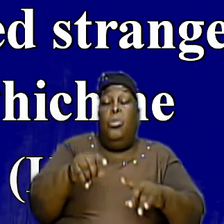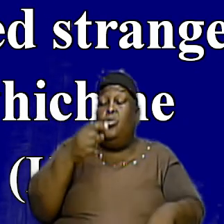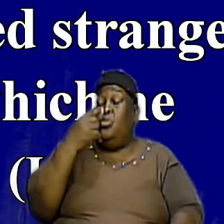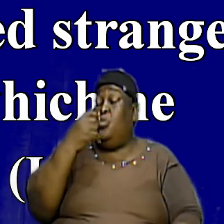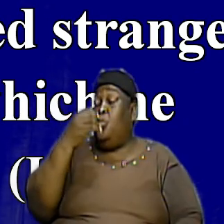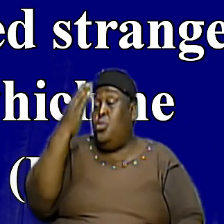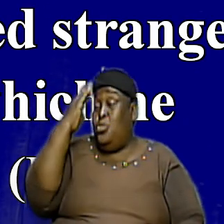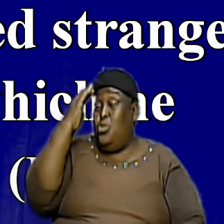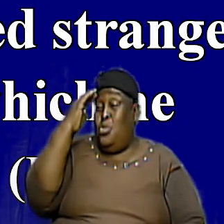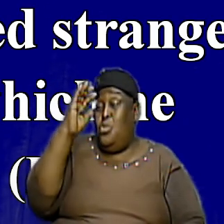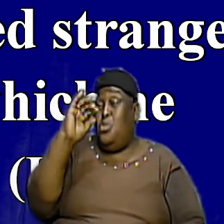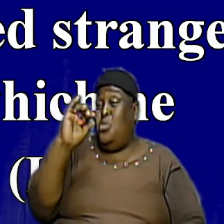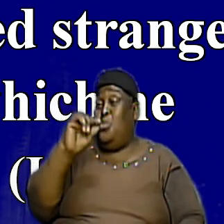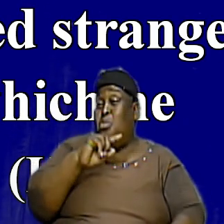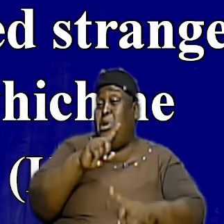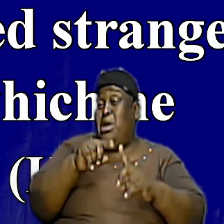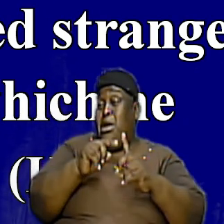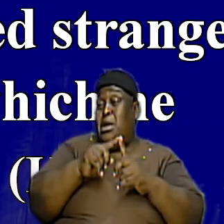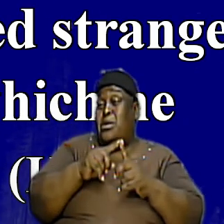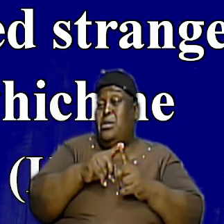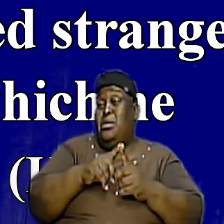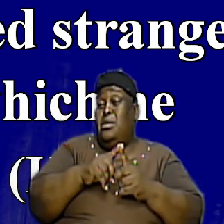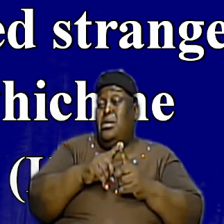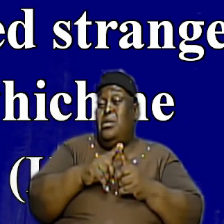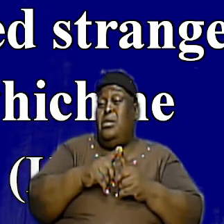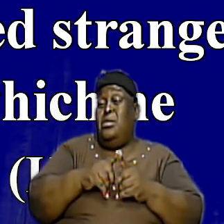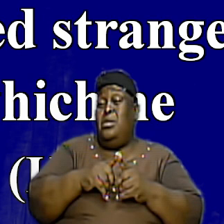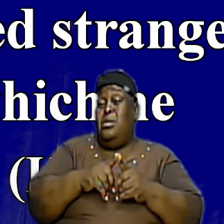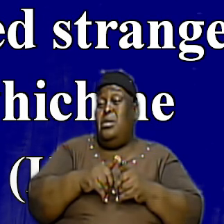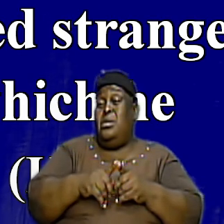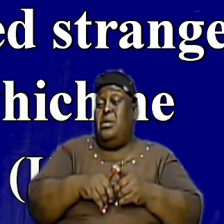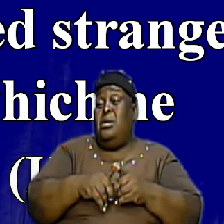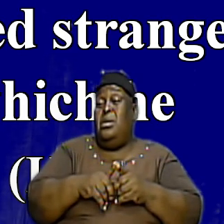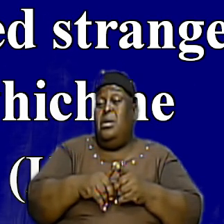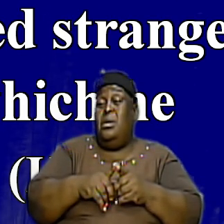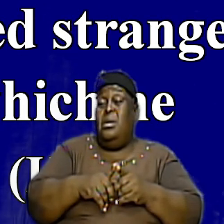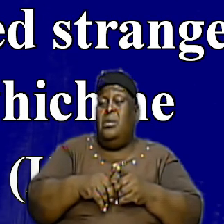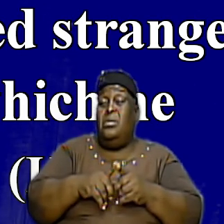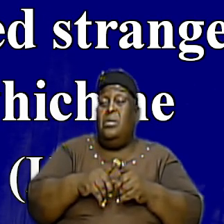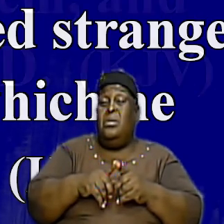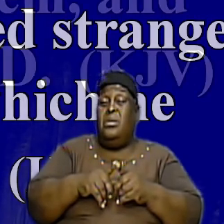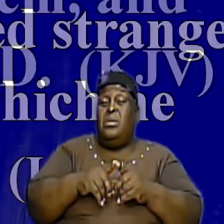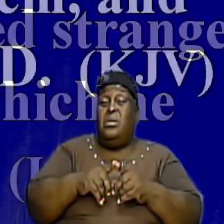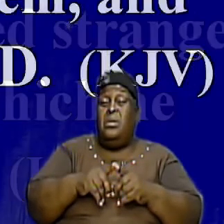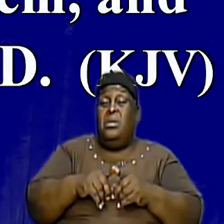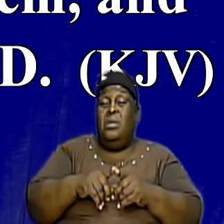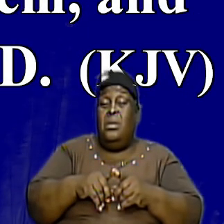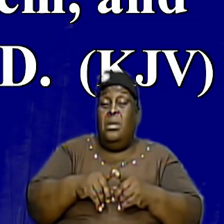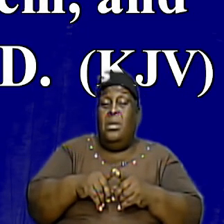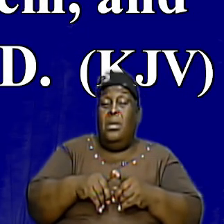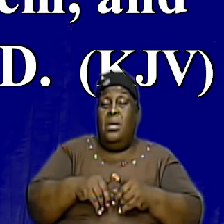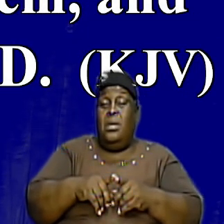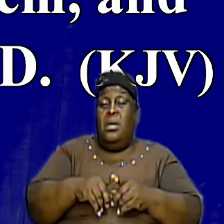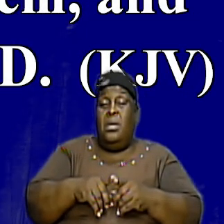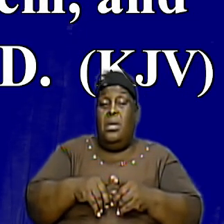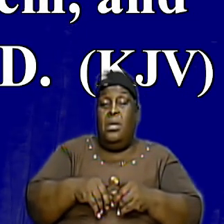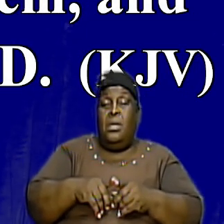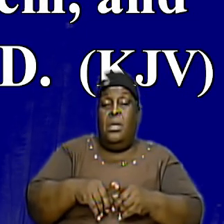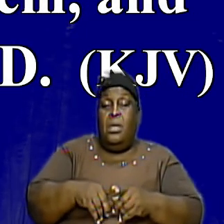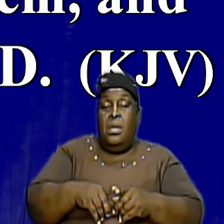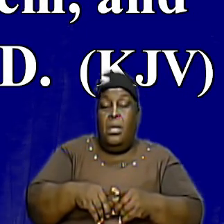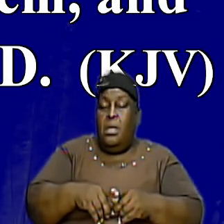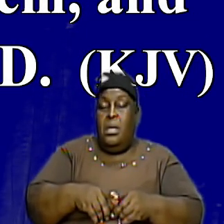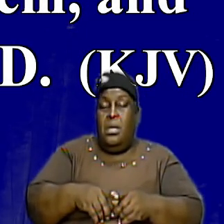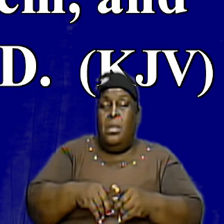is going to act and the Bible said in verse 2 now so they went and they got strange fire in other words fire from some other